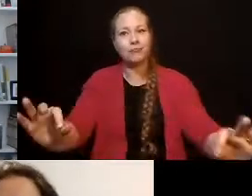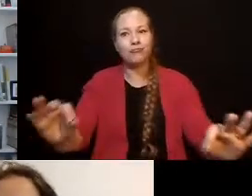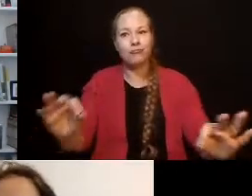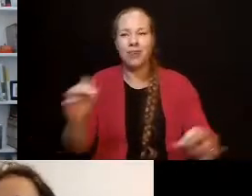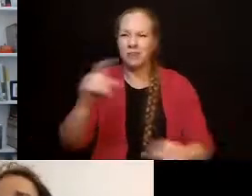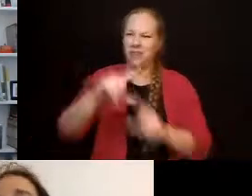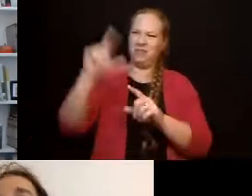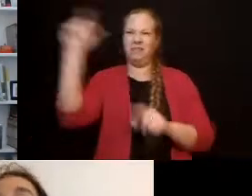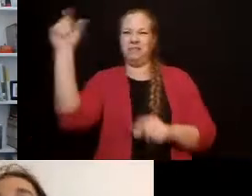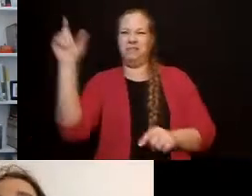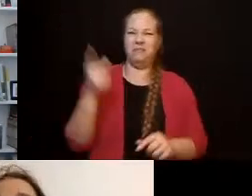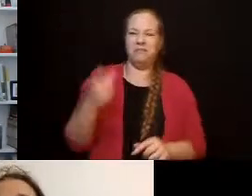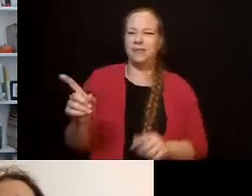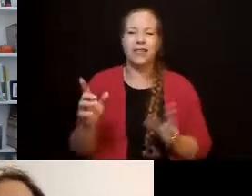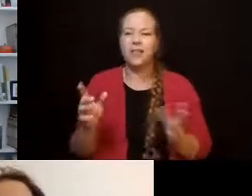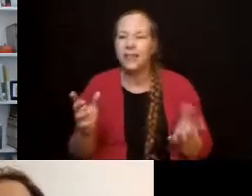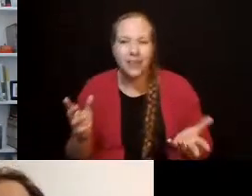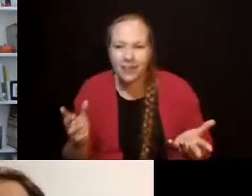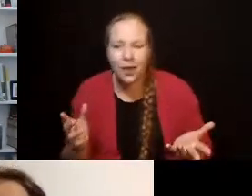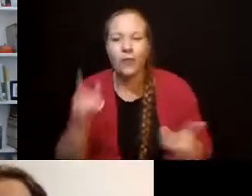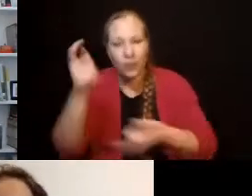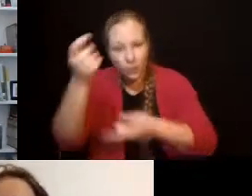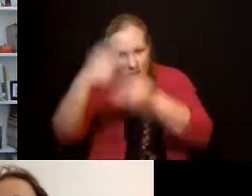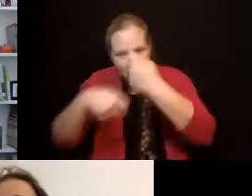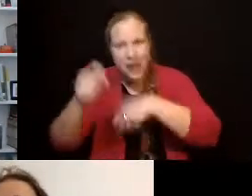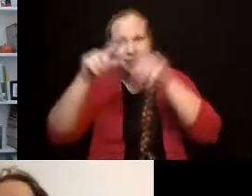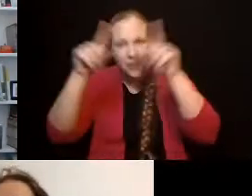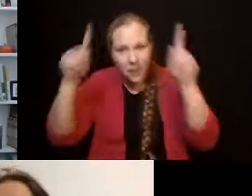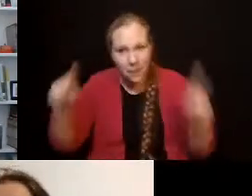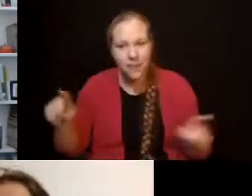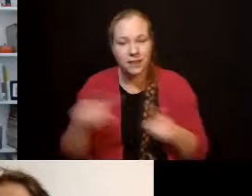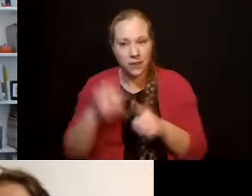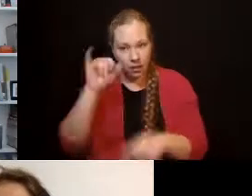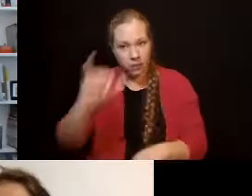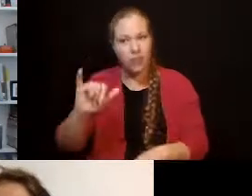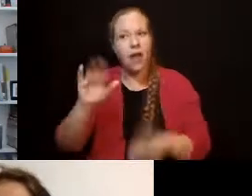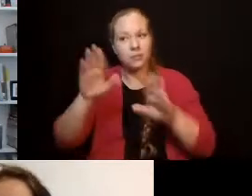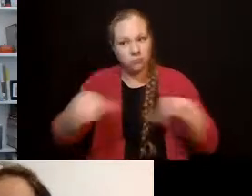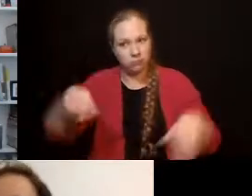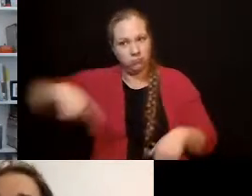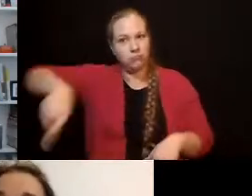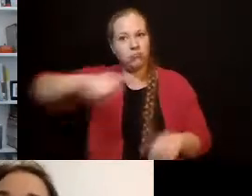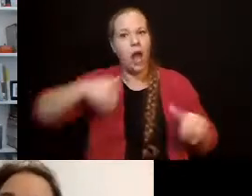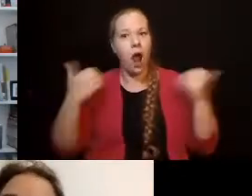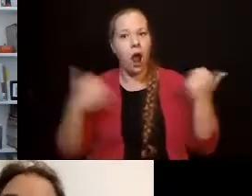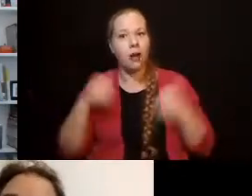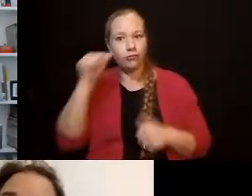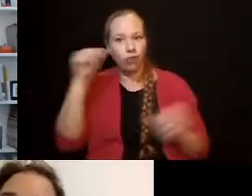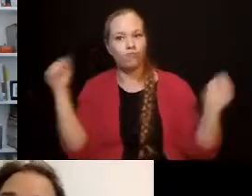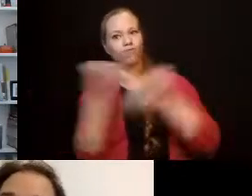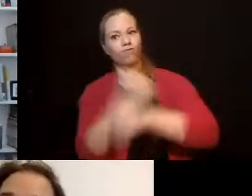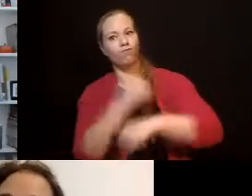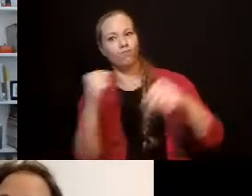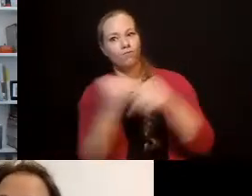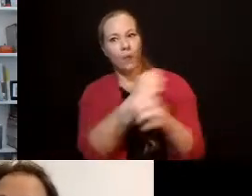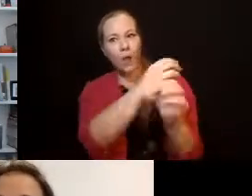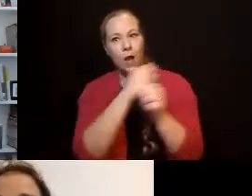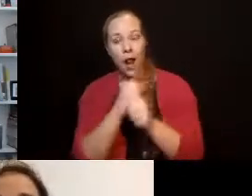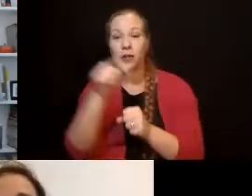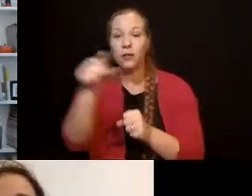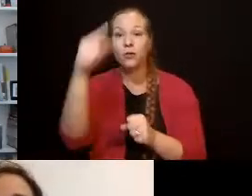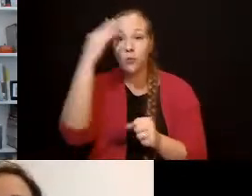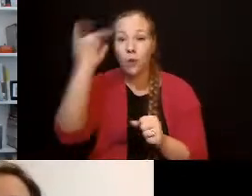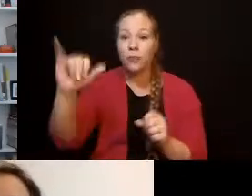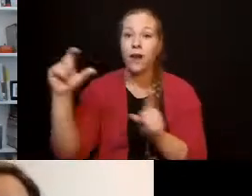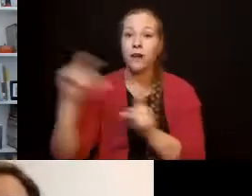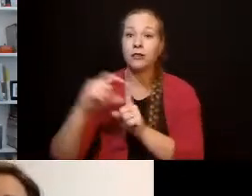parking signs, right? They got the terminology of mental retardation taken out of most of the